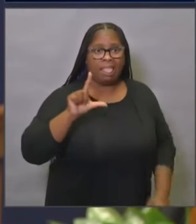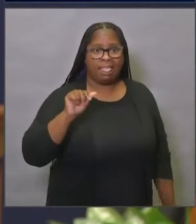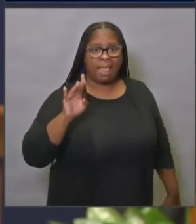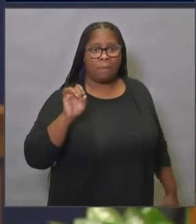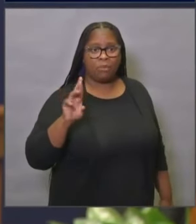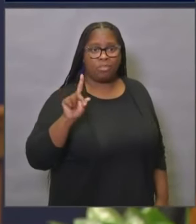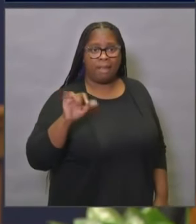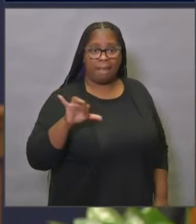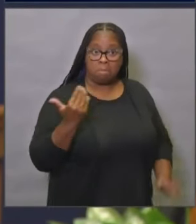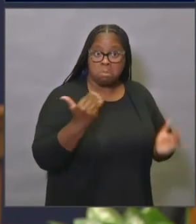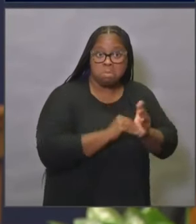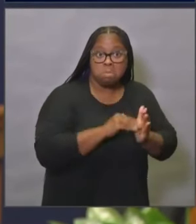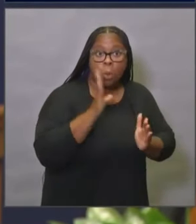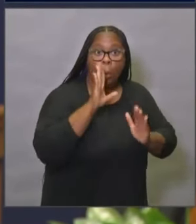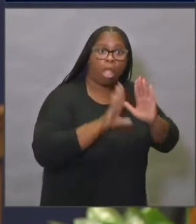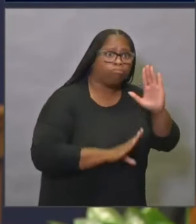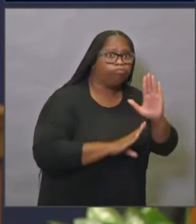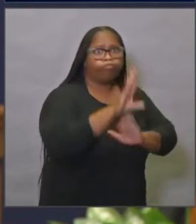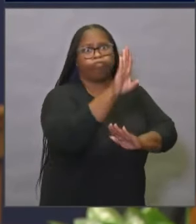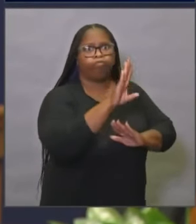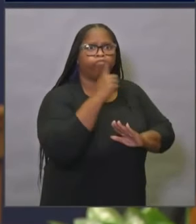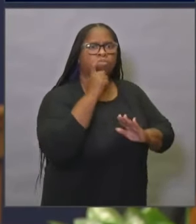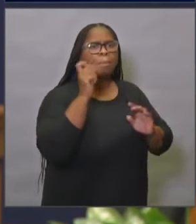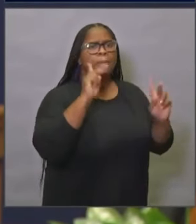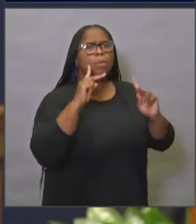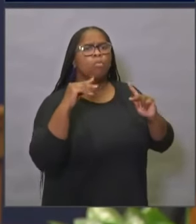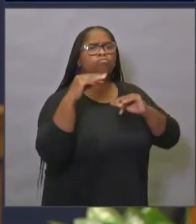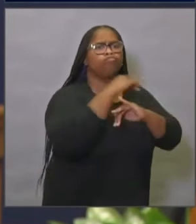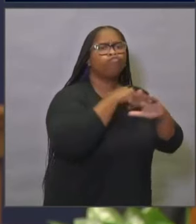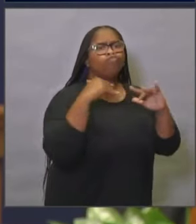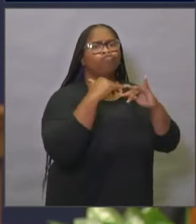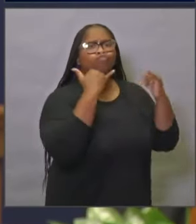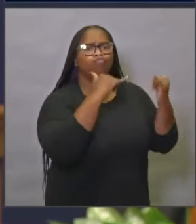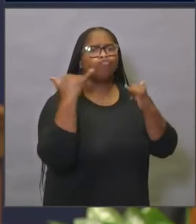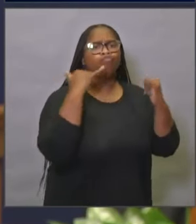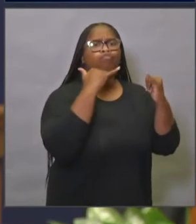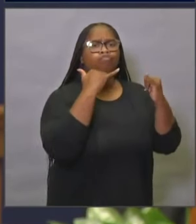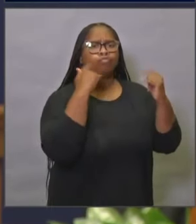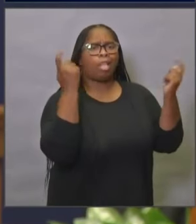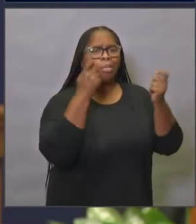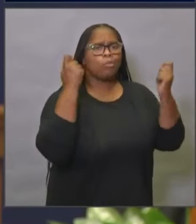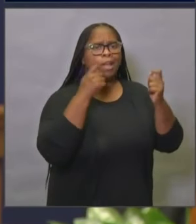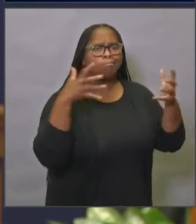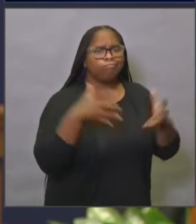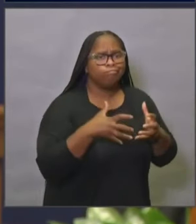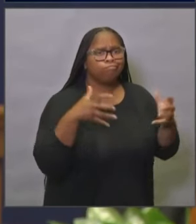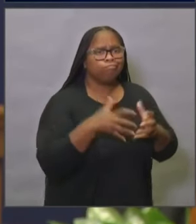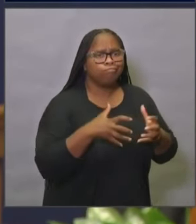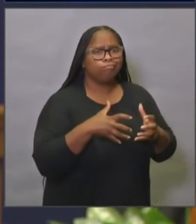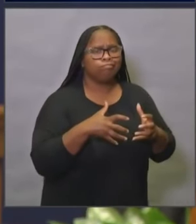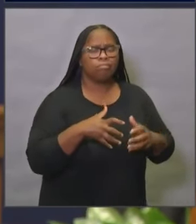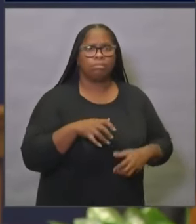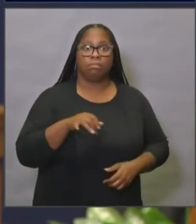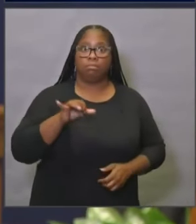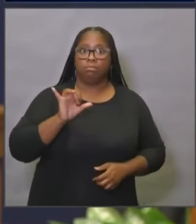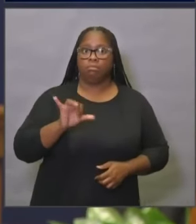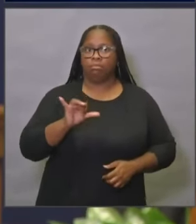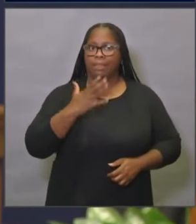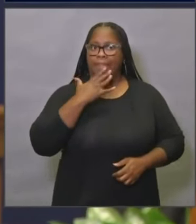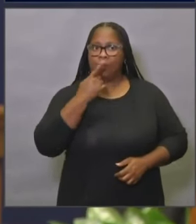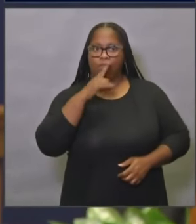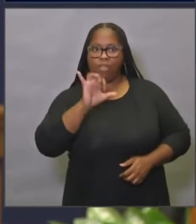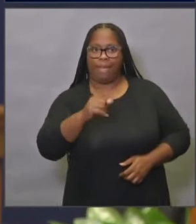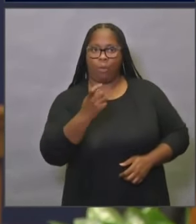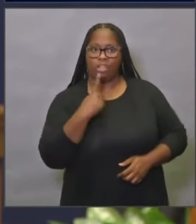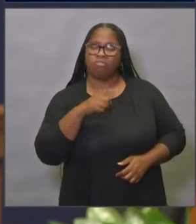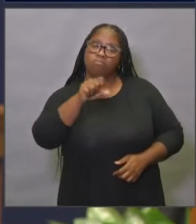seeing another spike with activity around that coming holiday weekend? Yeah, thank you very much for that question. And, you know, it's always